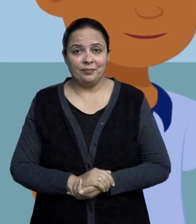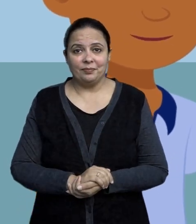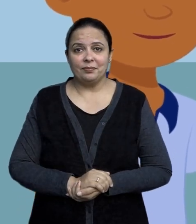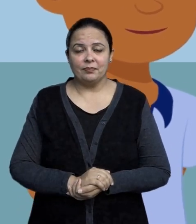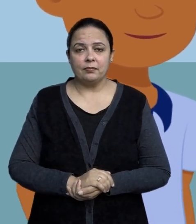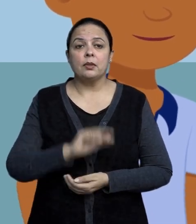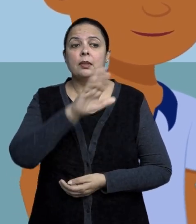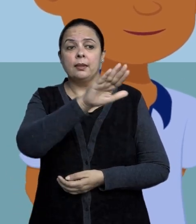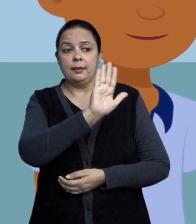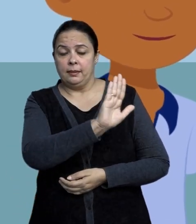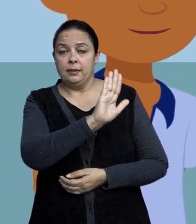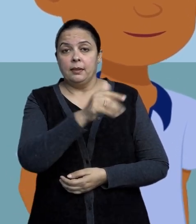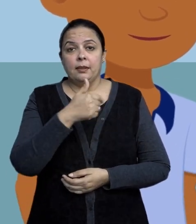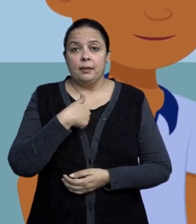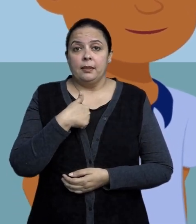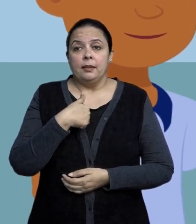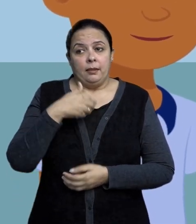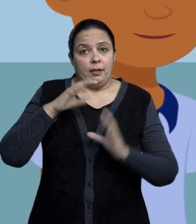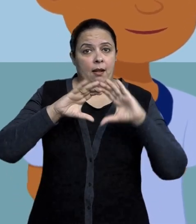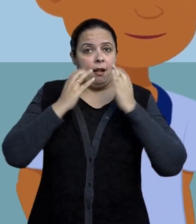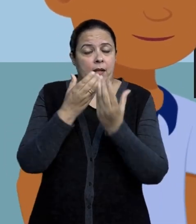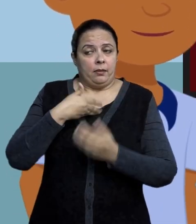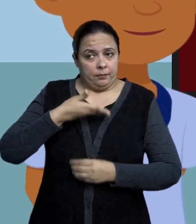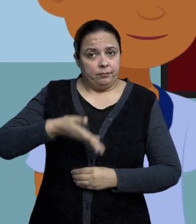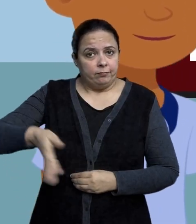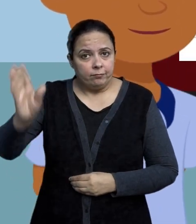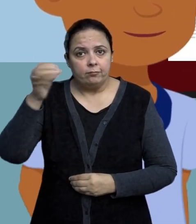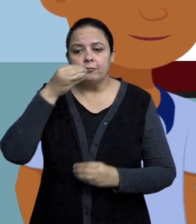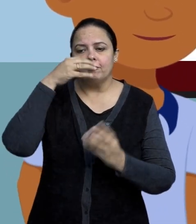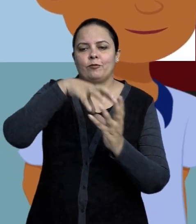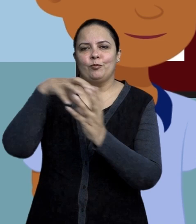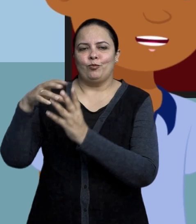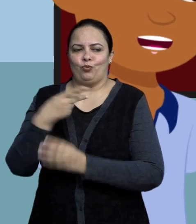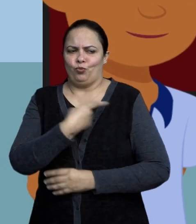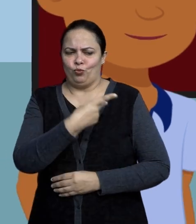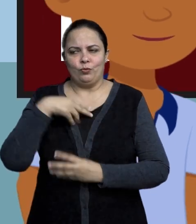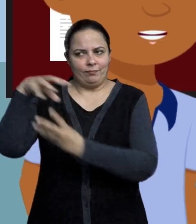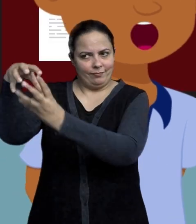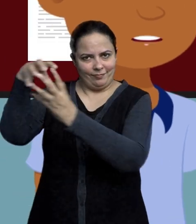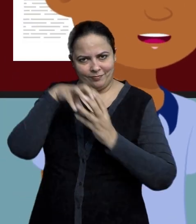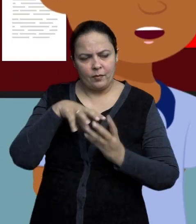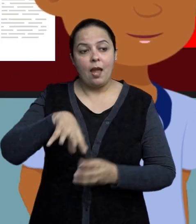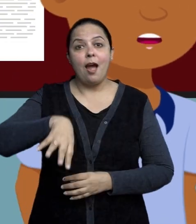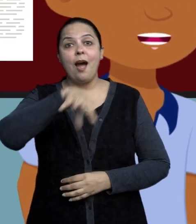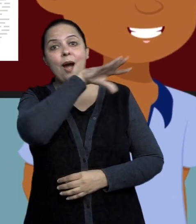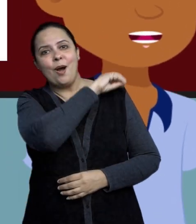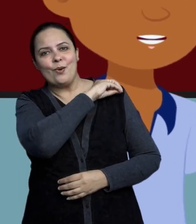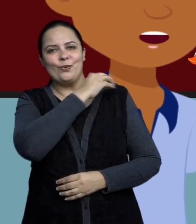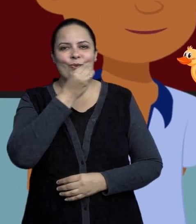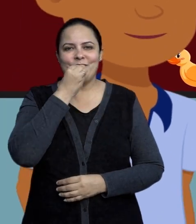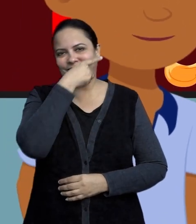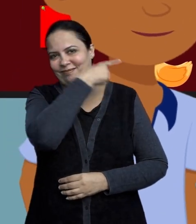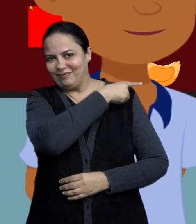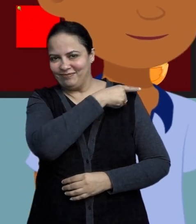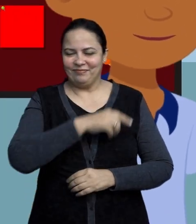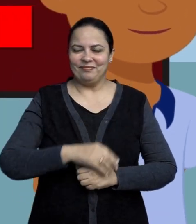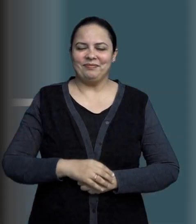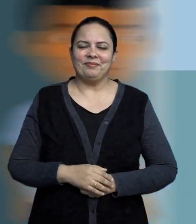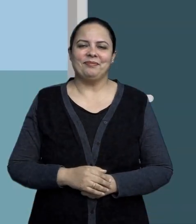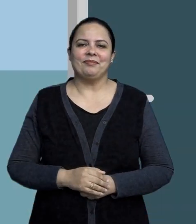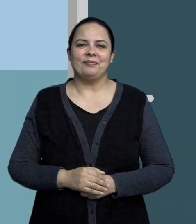I will bring our children's from the classroom. Yes, let's eat outside today.